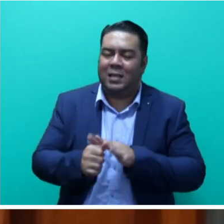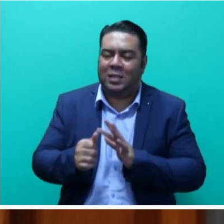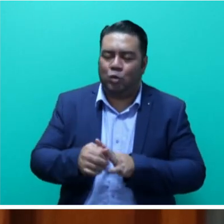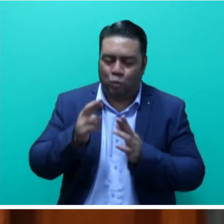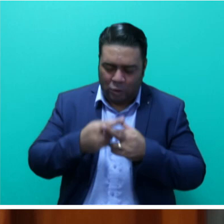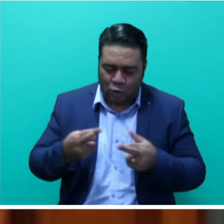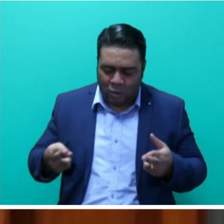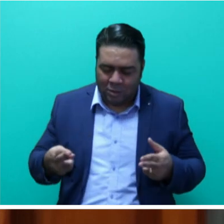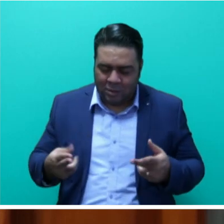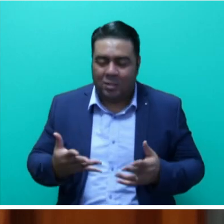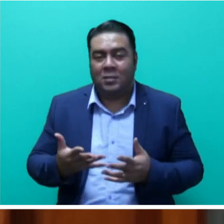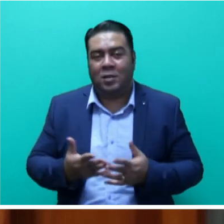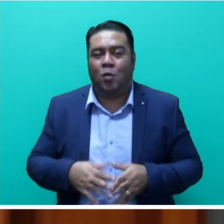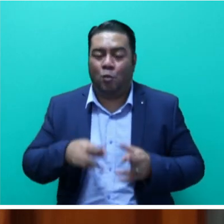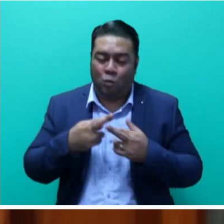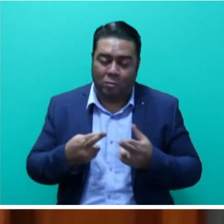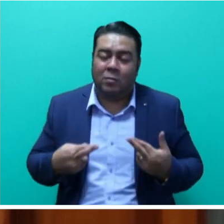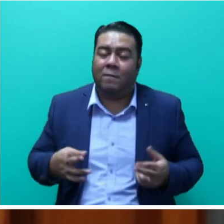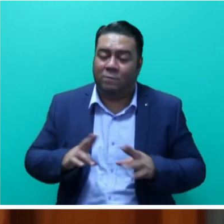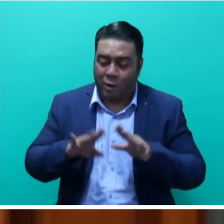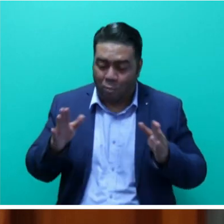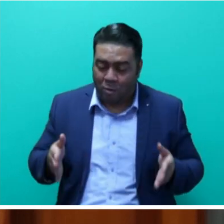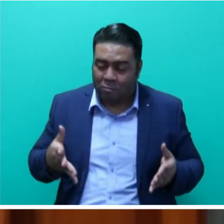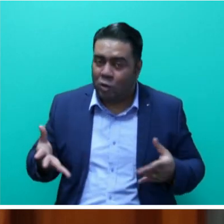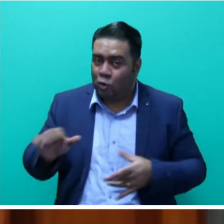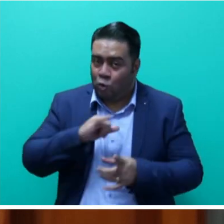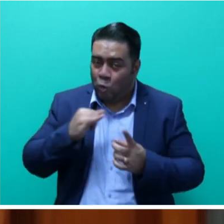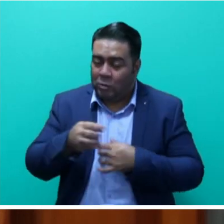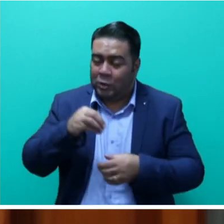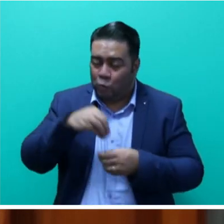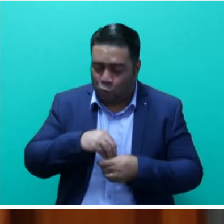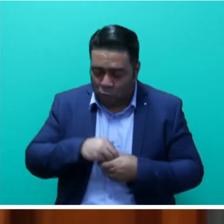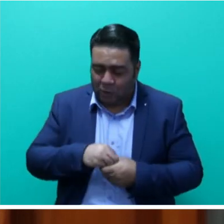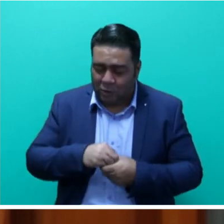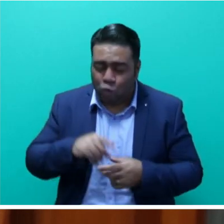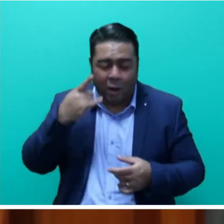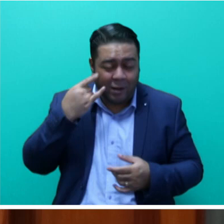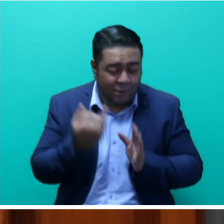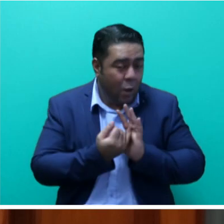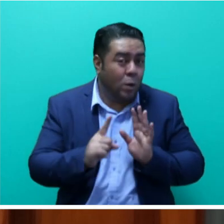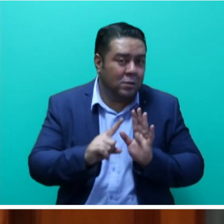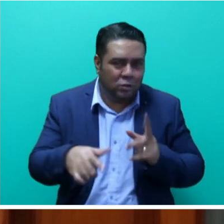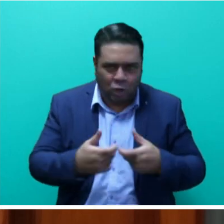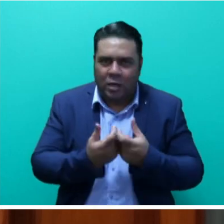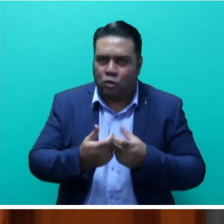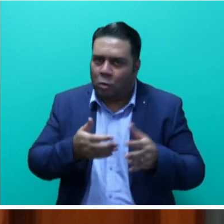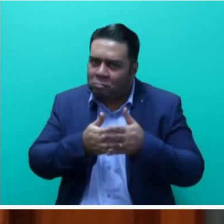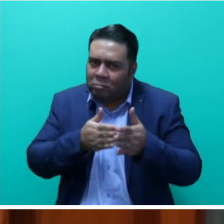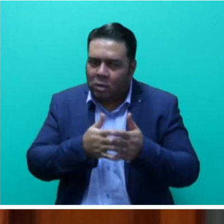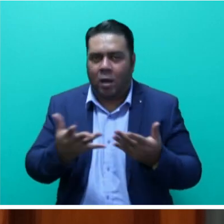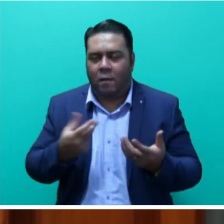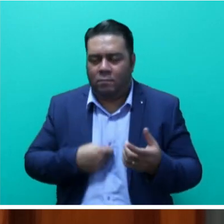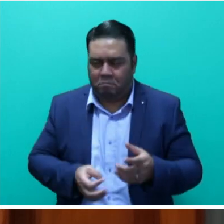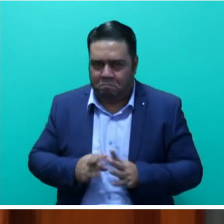enhanced regulatory frameworks, and social inclusion, to identify challenges and obstacles in building effective partnerships,